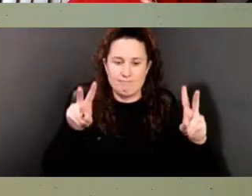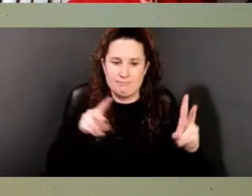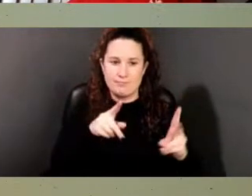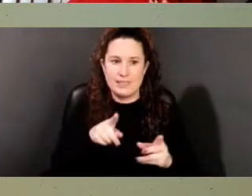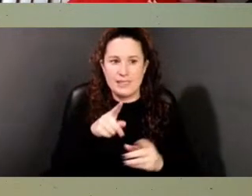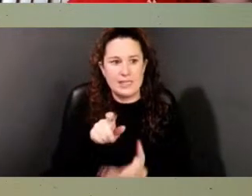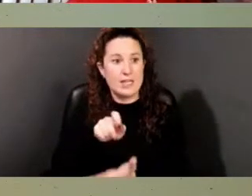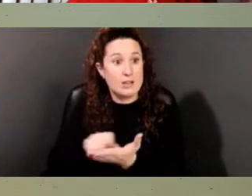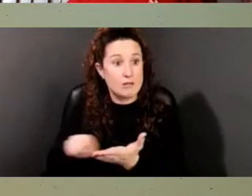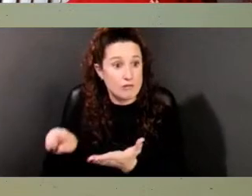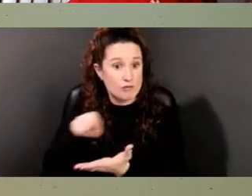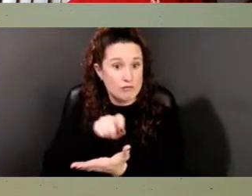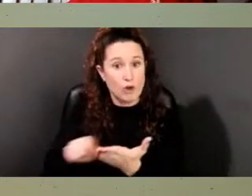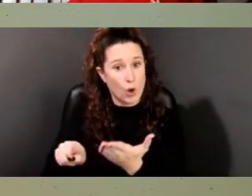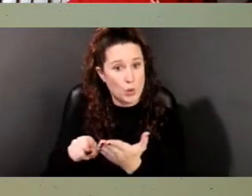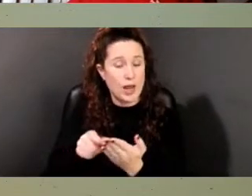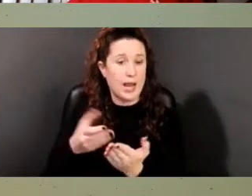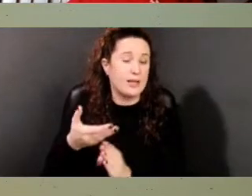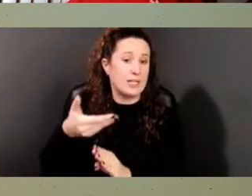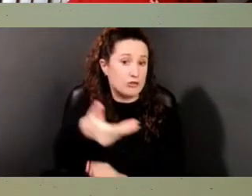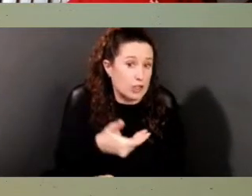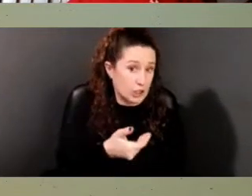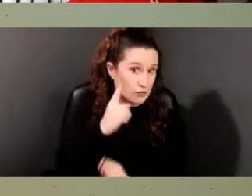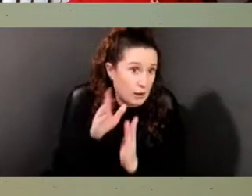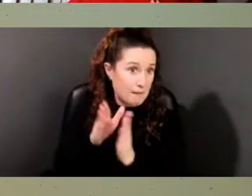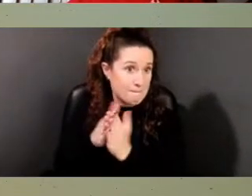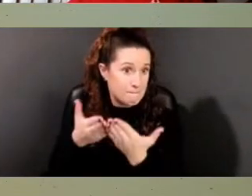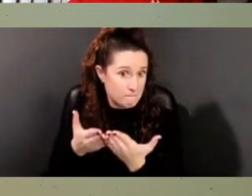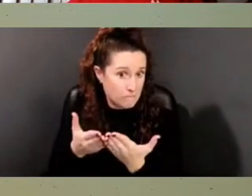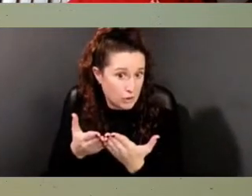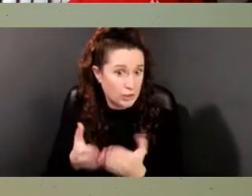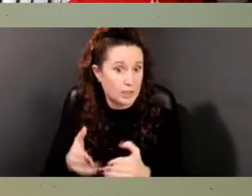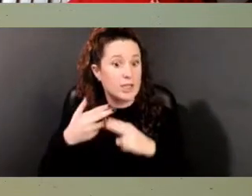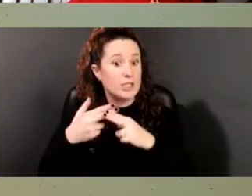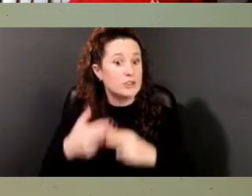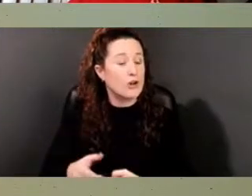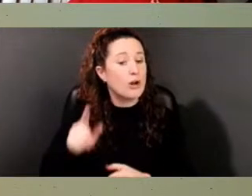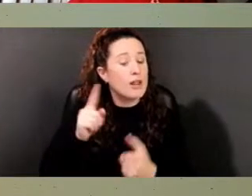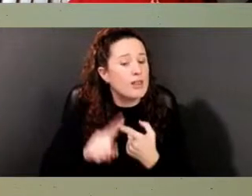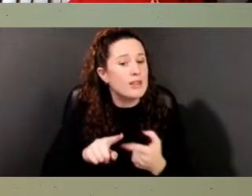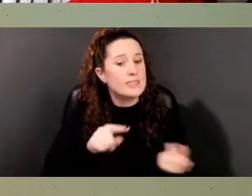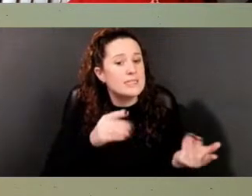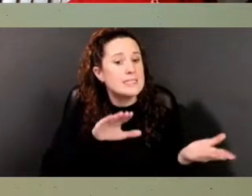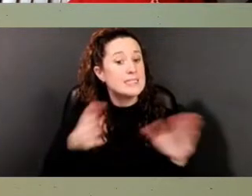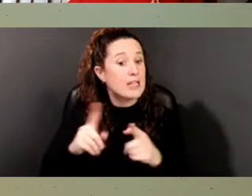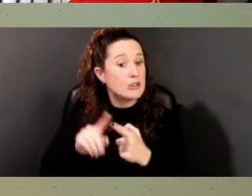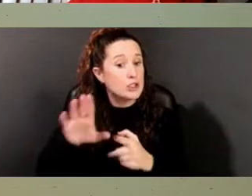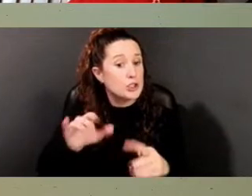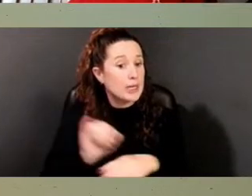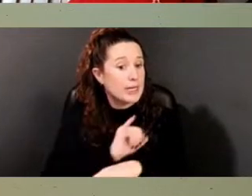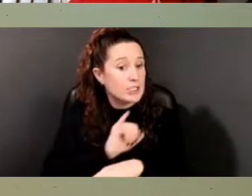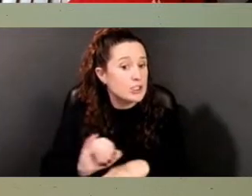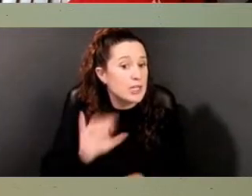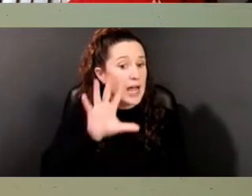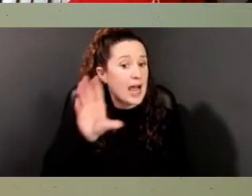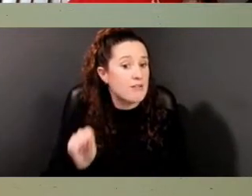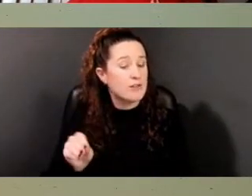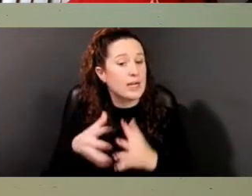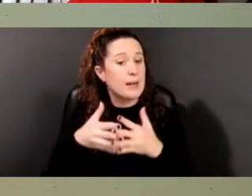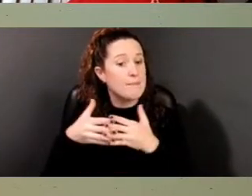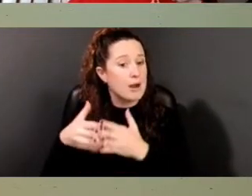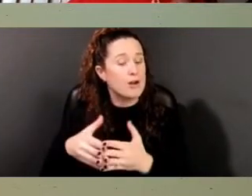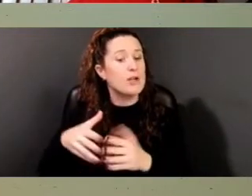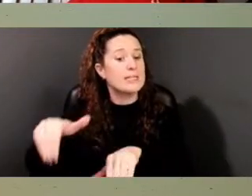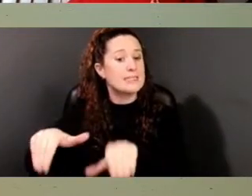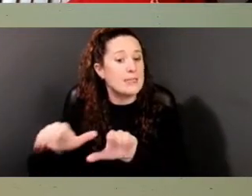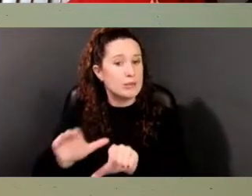preface, a foreword to a book entitled The Death Care Industry, African-American Cemeteries and Funeral Homes. And Hughes and